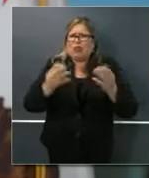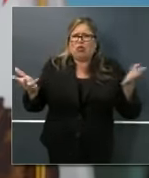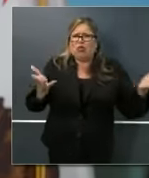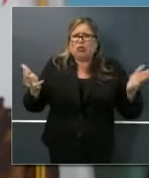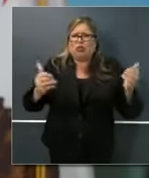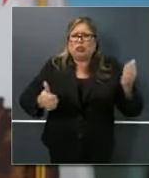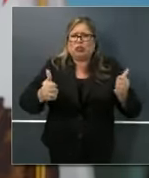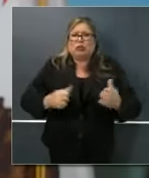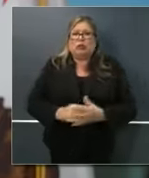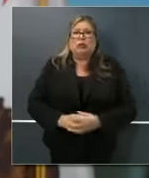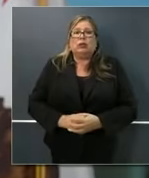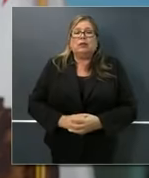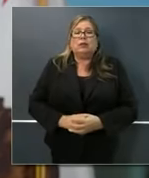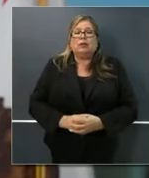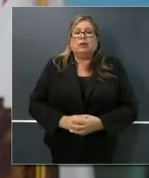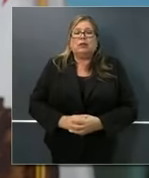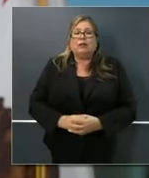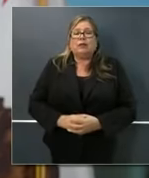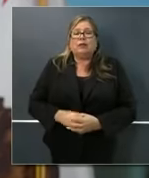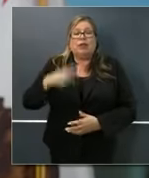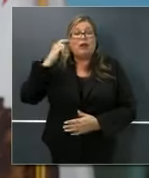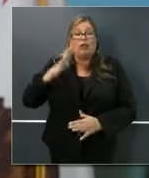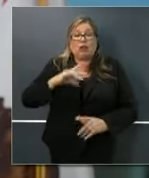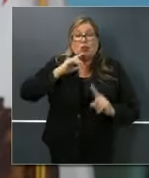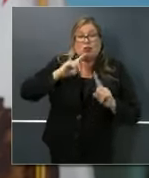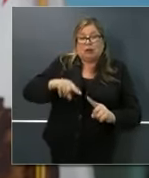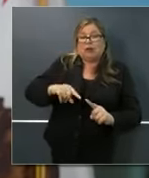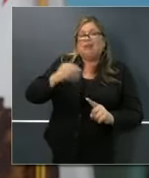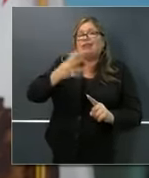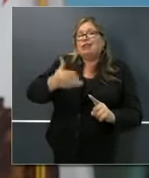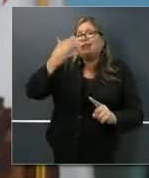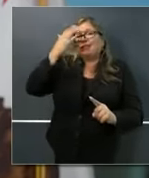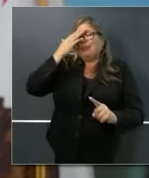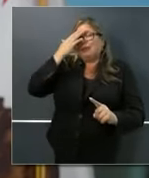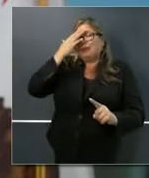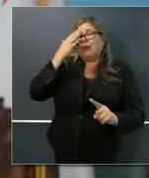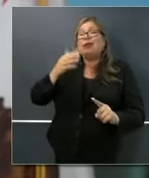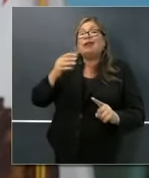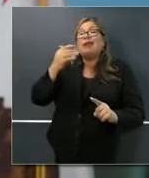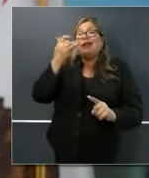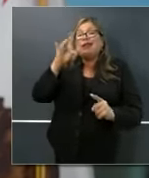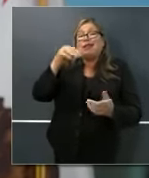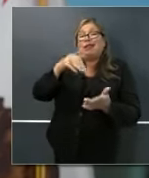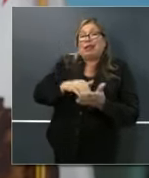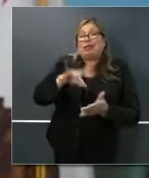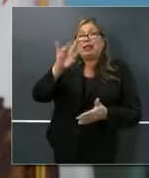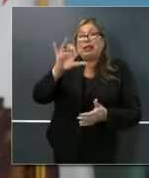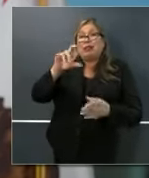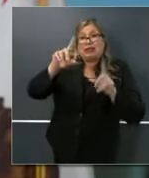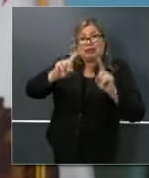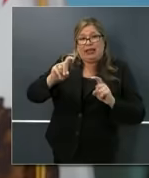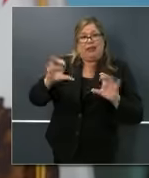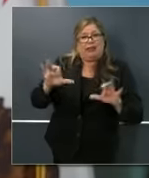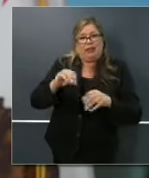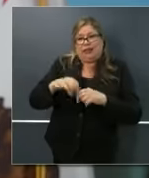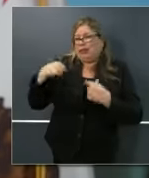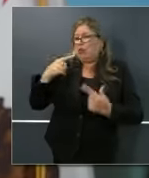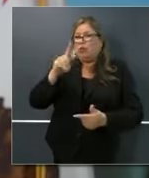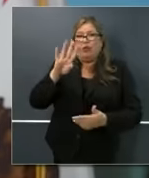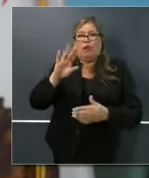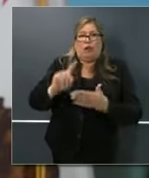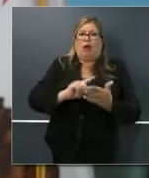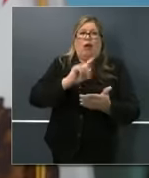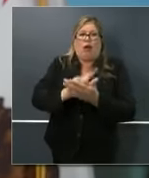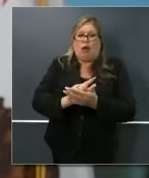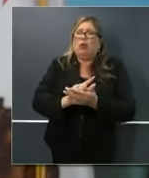came from our task force report. By the way, 18,800 tests were conducted in the last 24 hours. We've been able to substantially